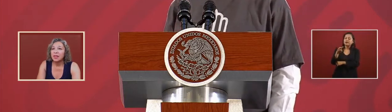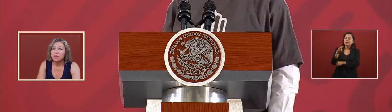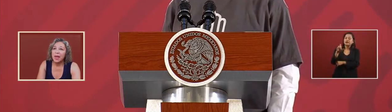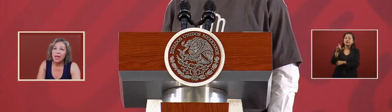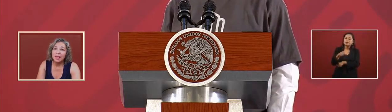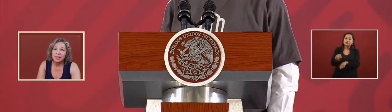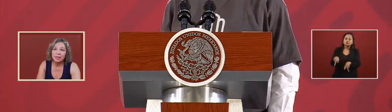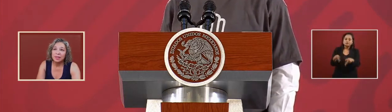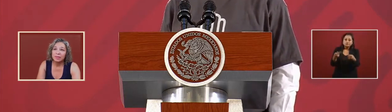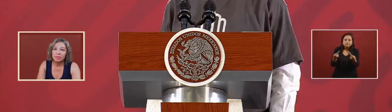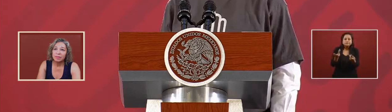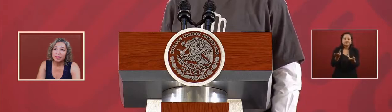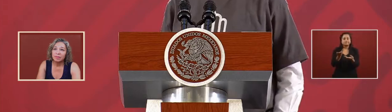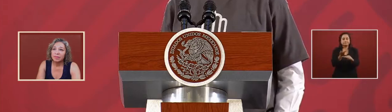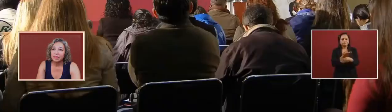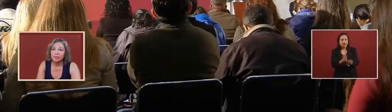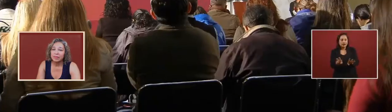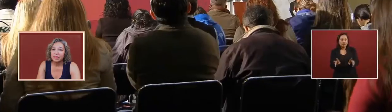and the banks